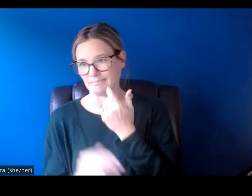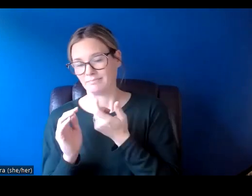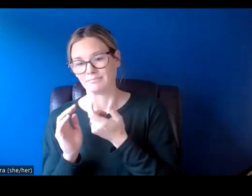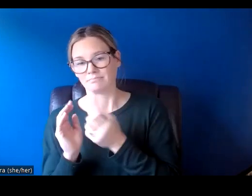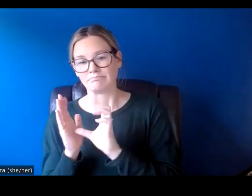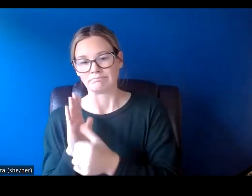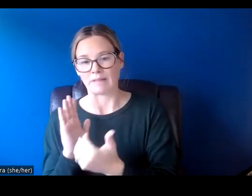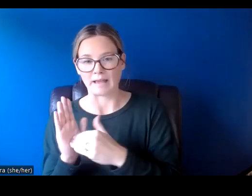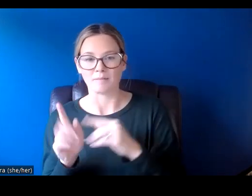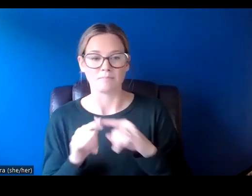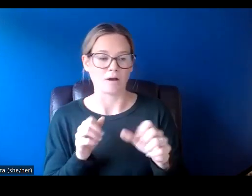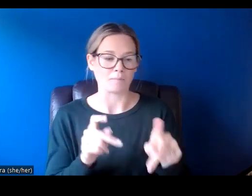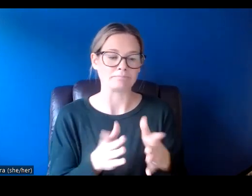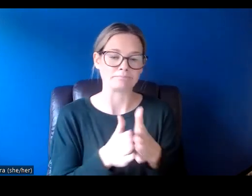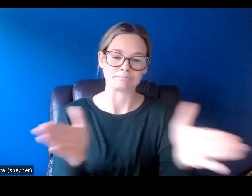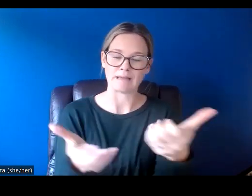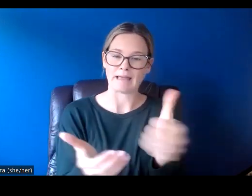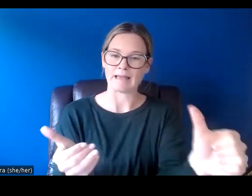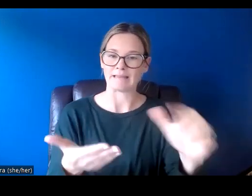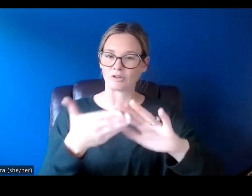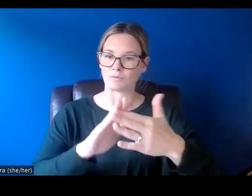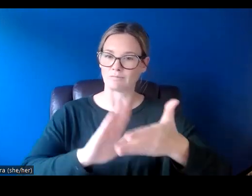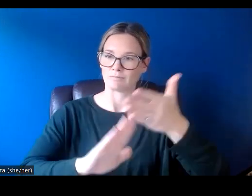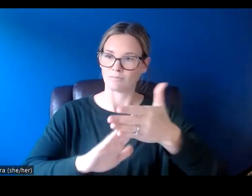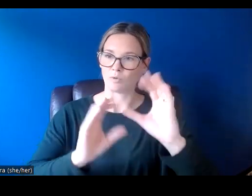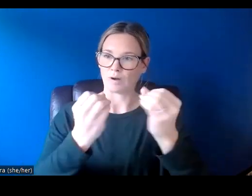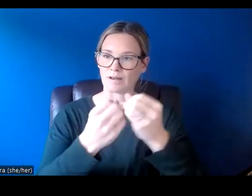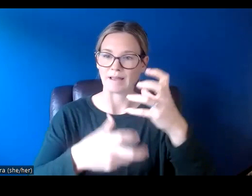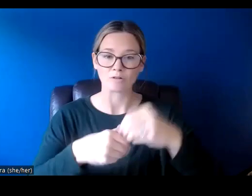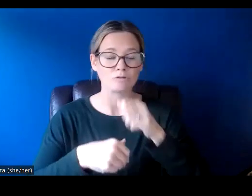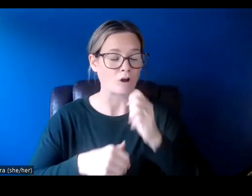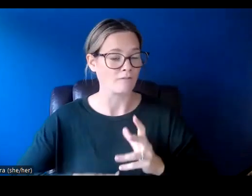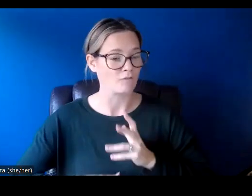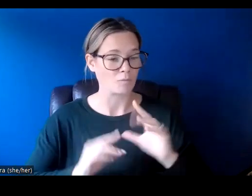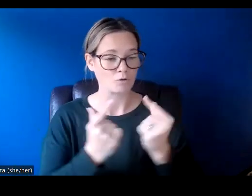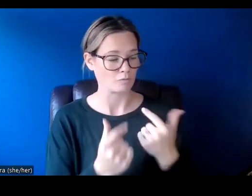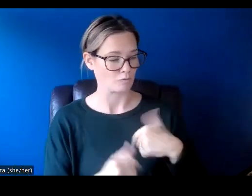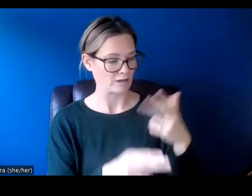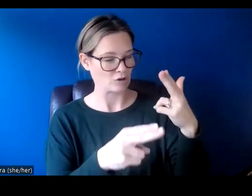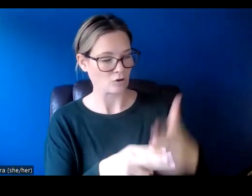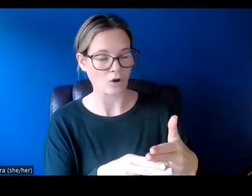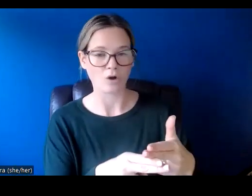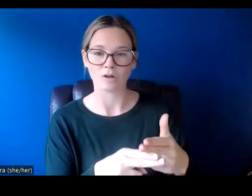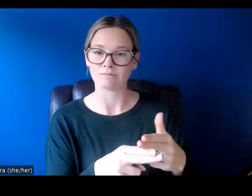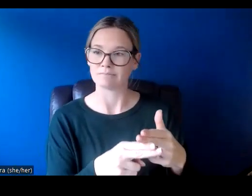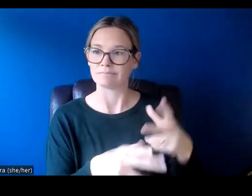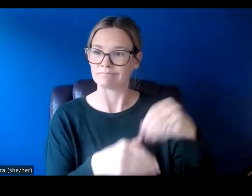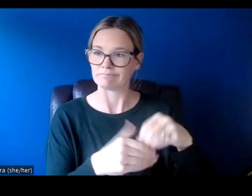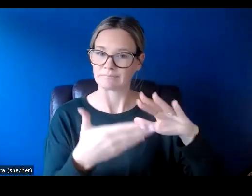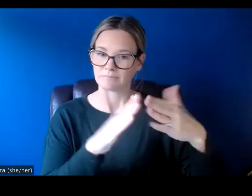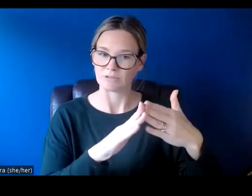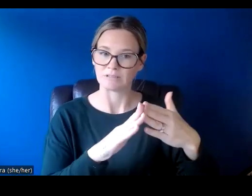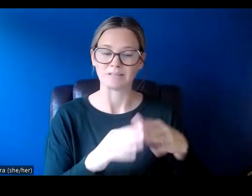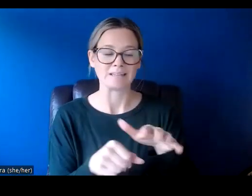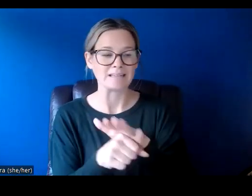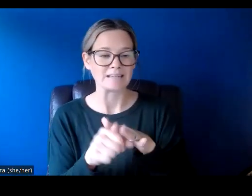the opportunity is open to community-run organizations, including informal groups that define themselves in terms of distinct communities, neighborhood